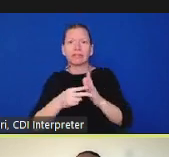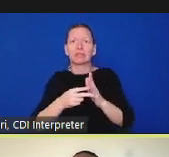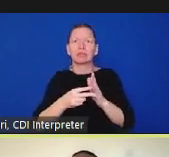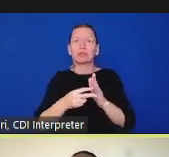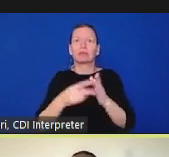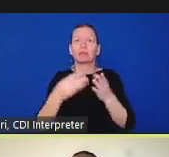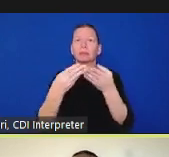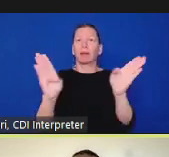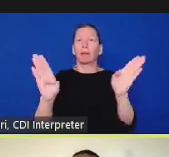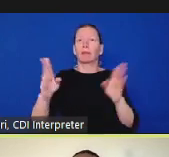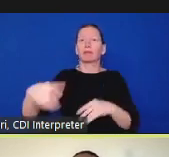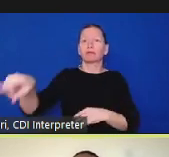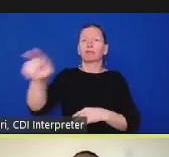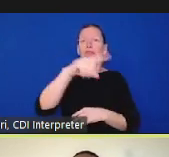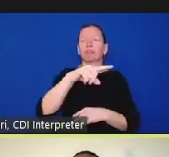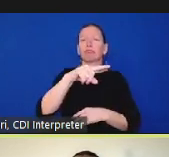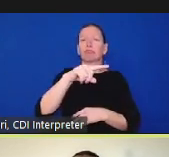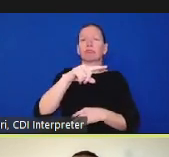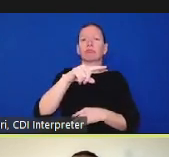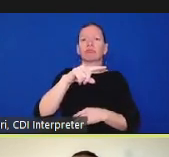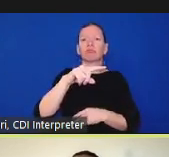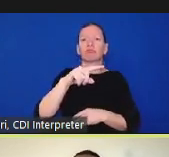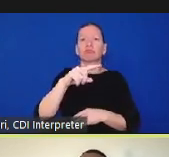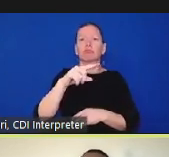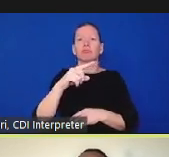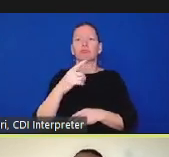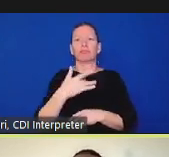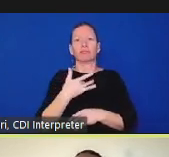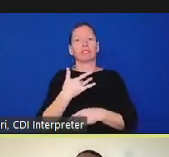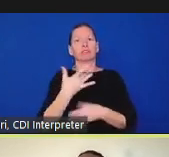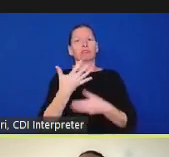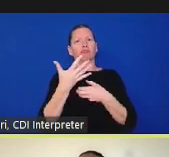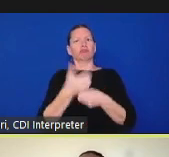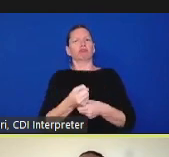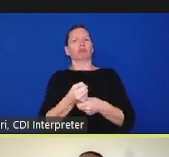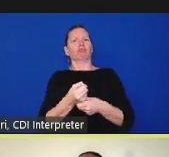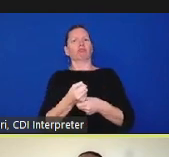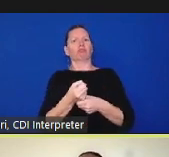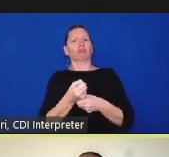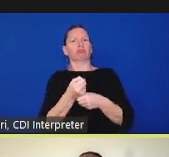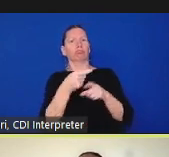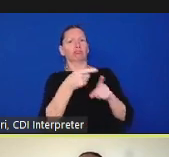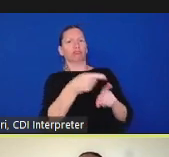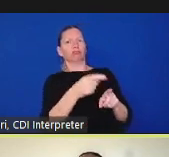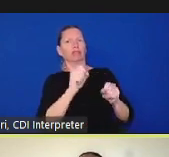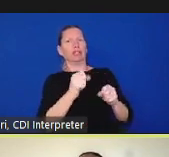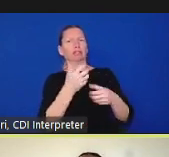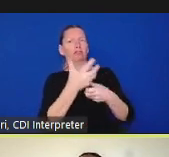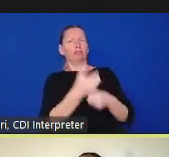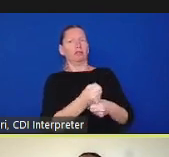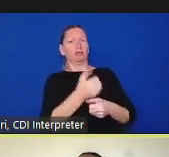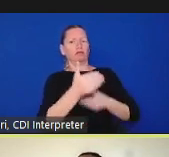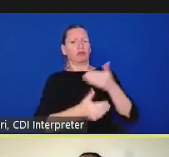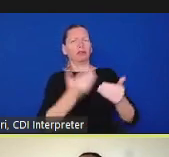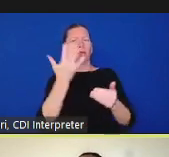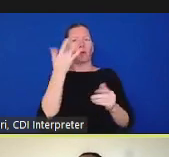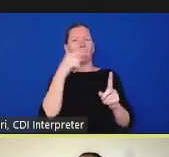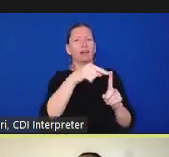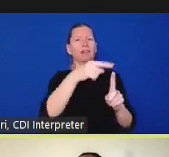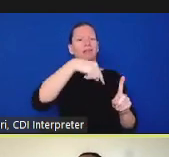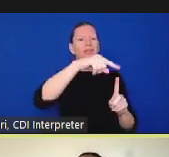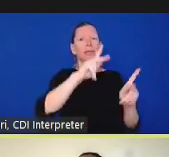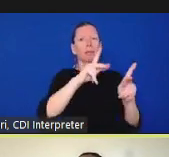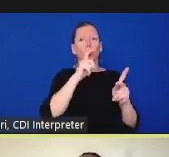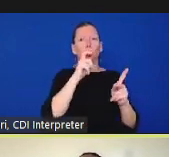that are looking at and reviewing these investigations but it also provides um a way that community